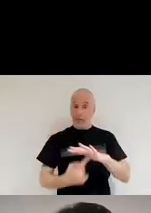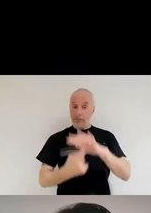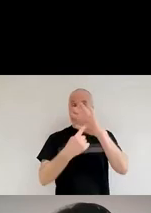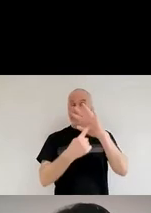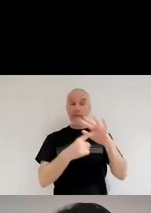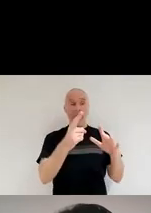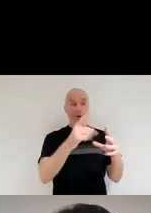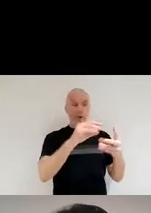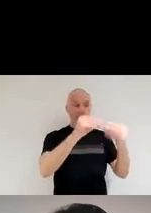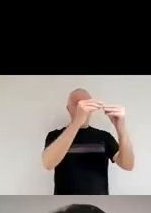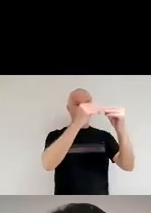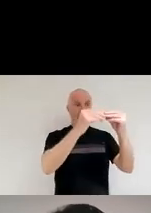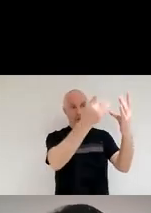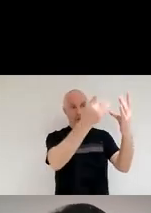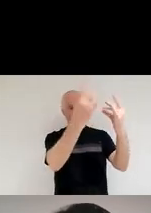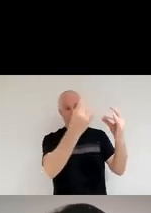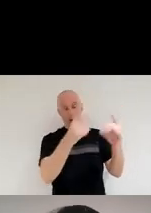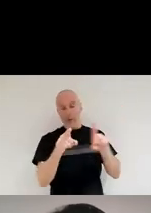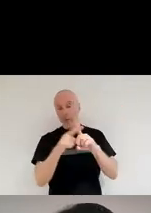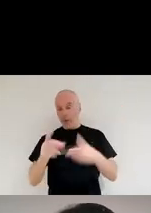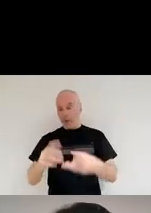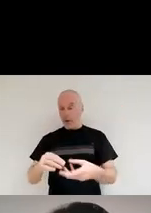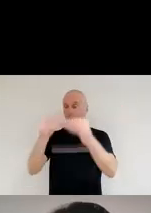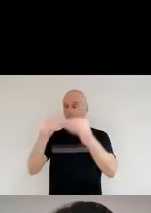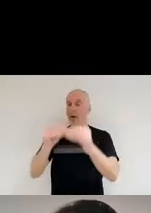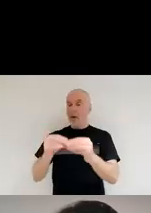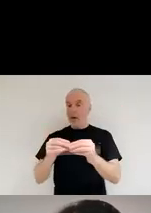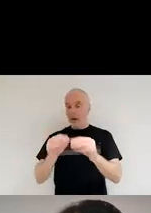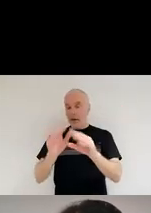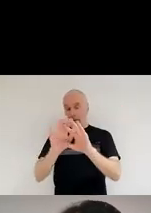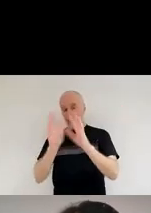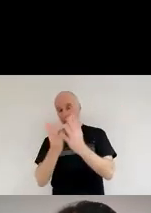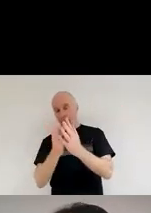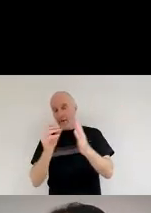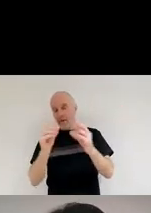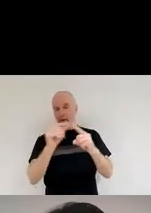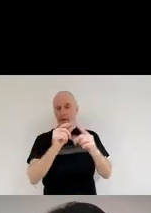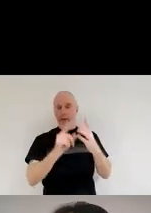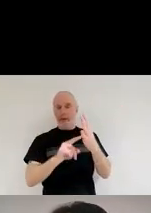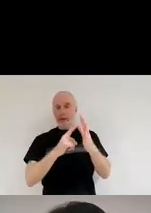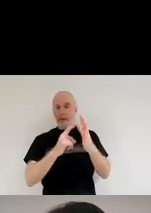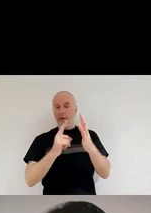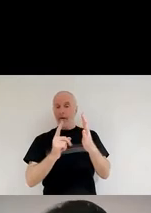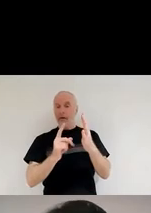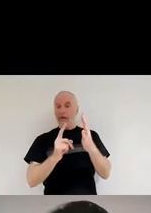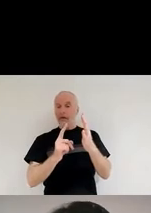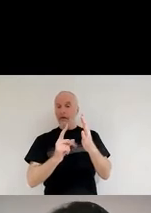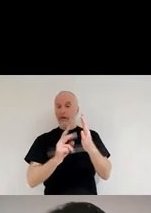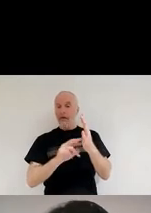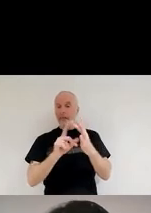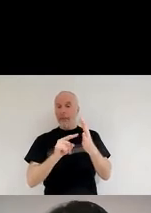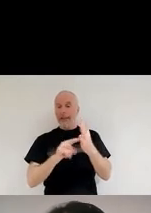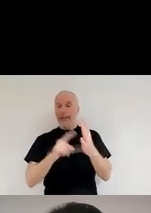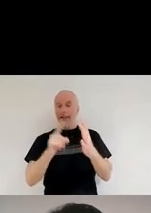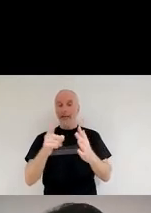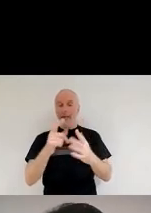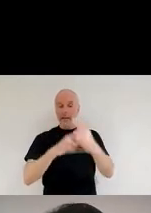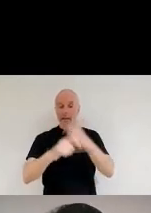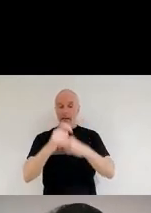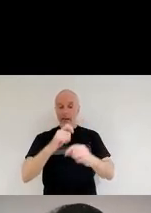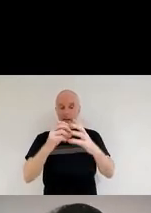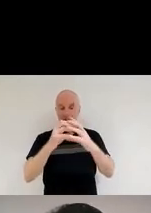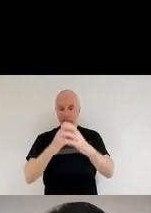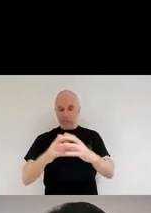basically grow from little dust springs kind of sticking together and growing into large and larger rocks until you get something like the earth or